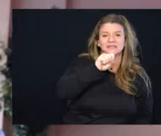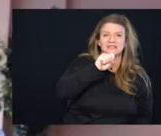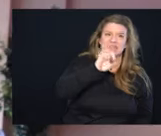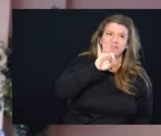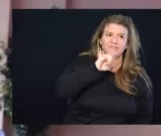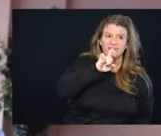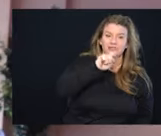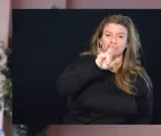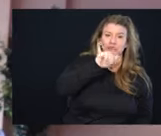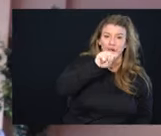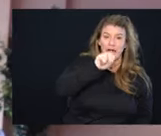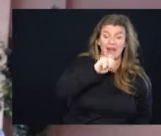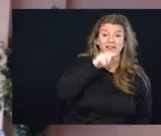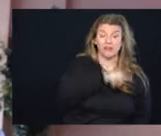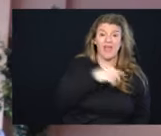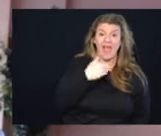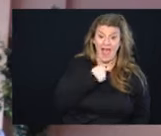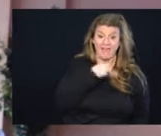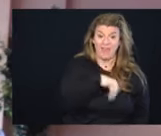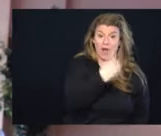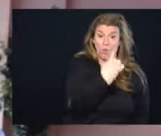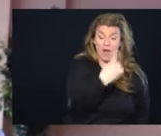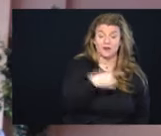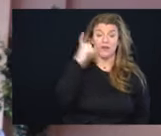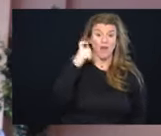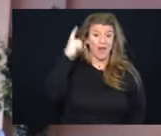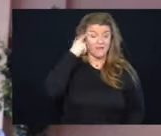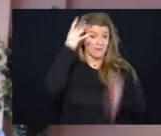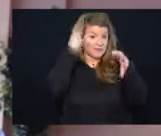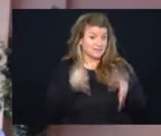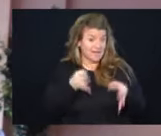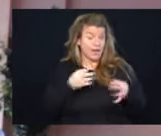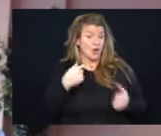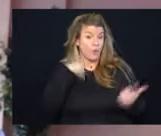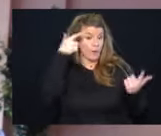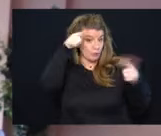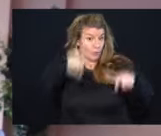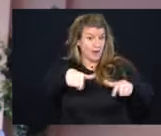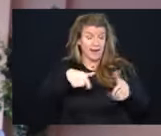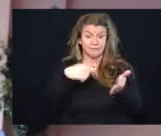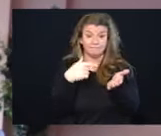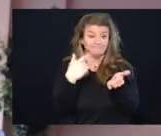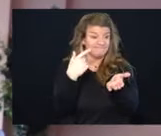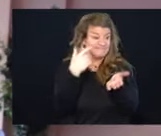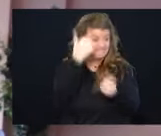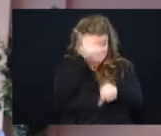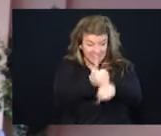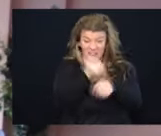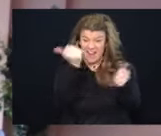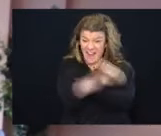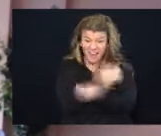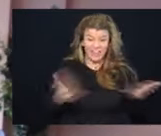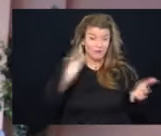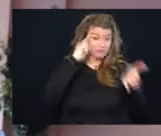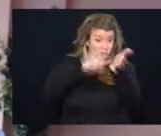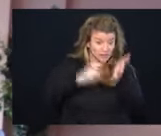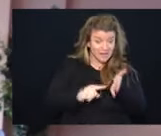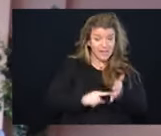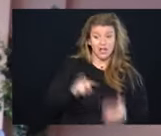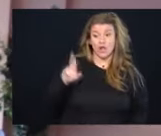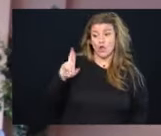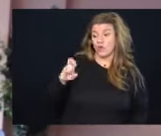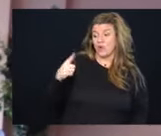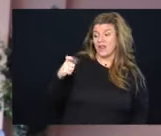so what the government has decided, and what we would agree with based on all of the research that the Regeneron and the Lilly